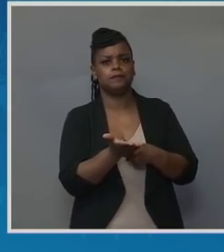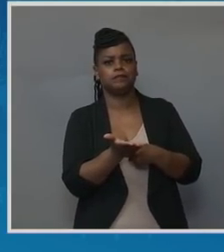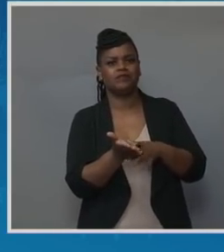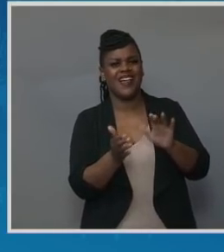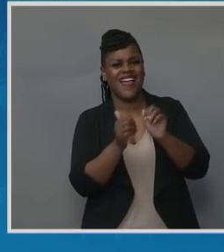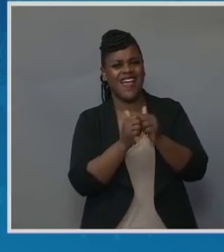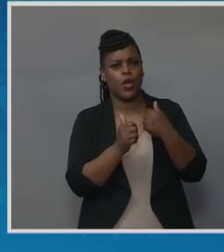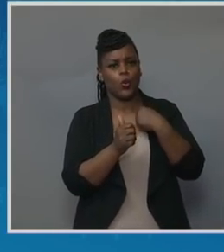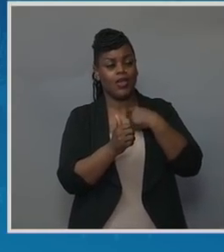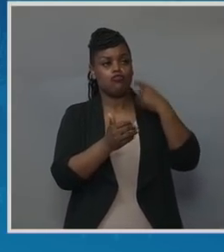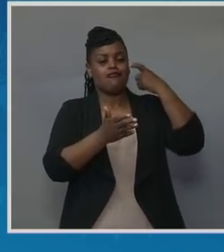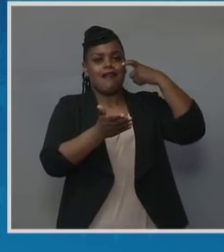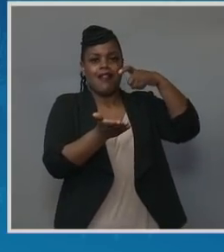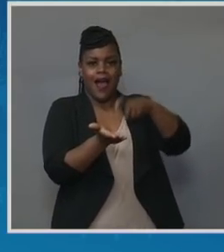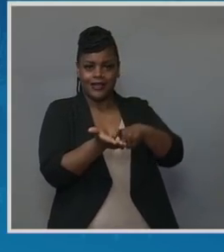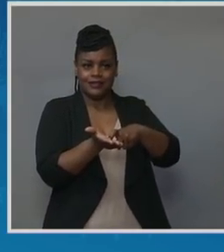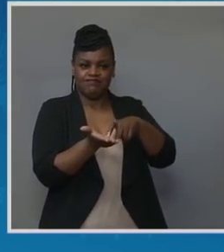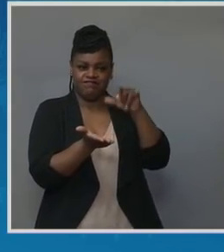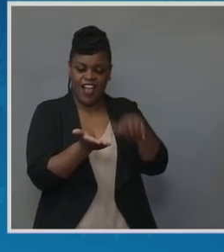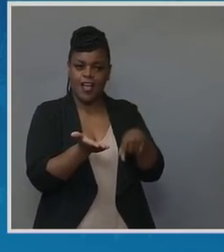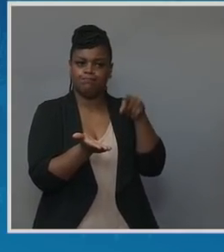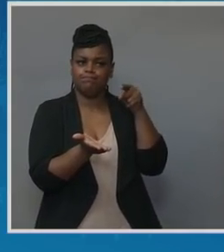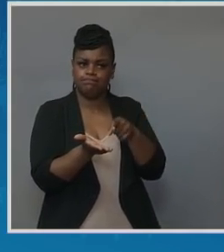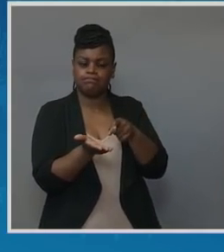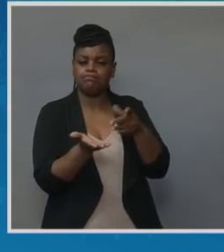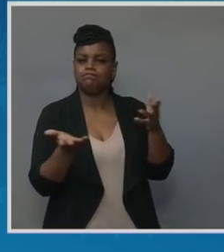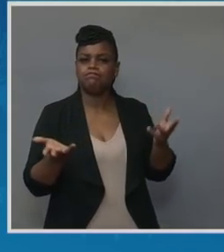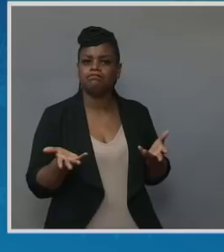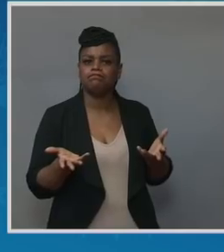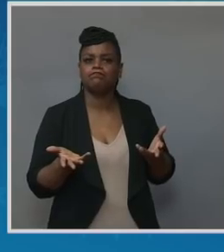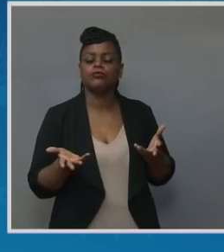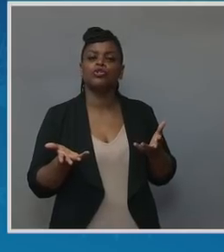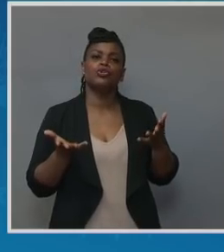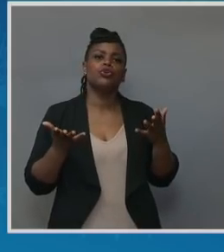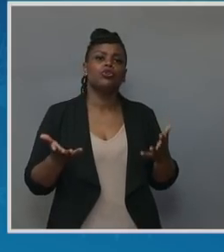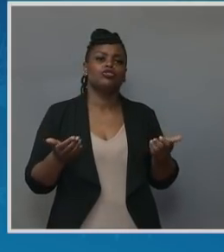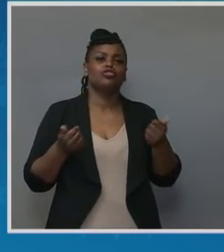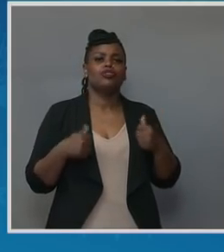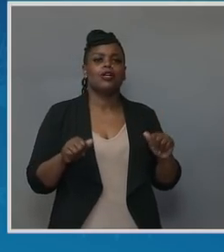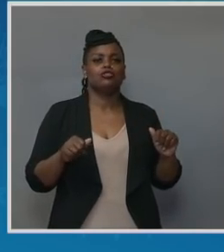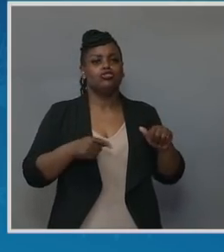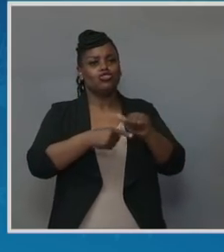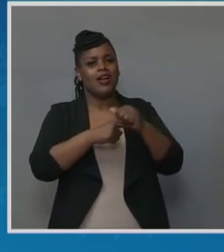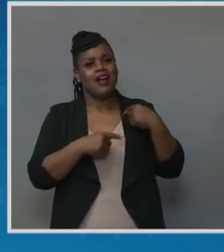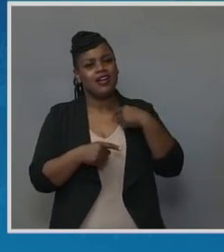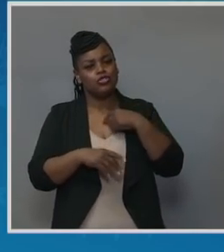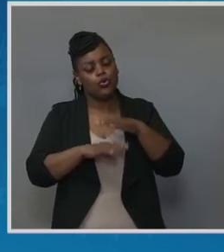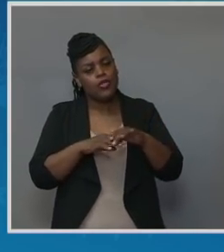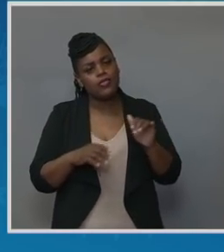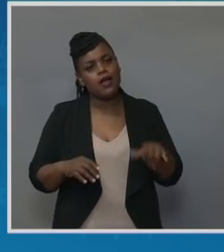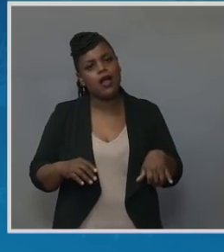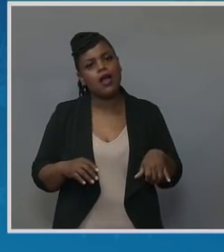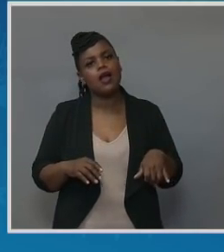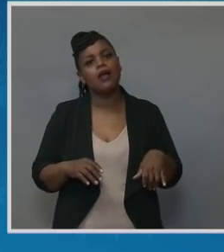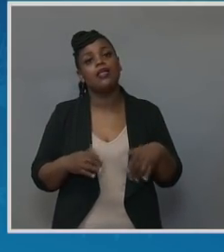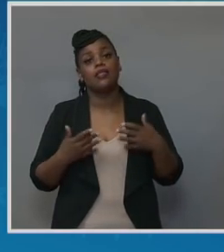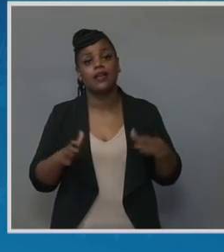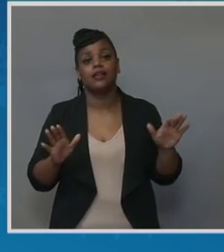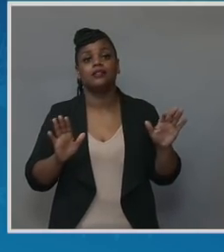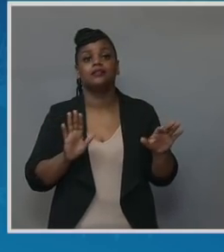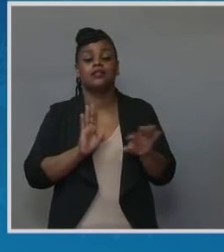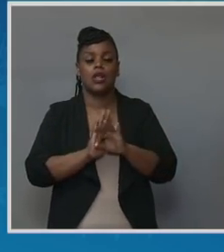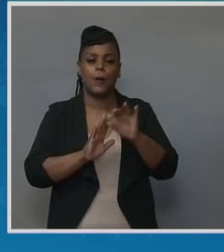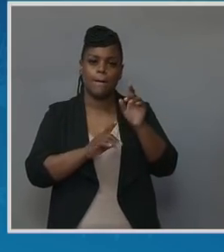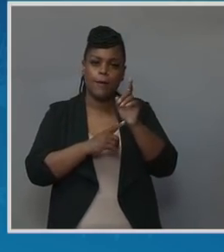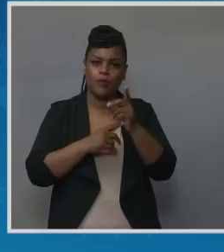these things, without you realizing it, might actually just occur. So, they train us on that. And then they talk about, okay, let's take a moment and let's figure